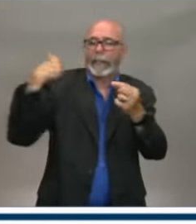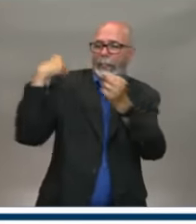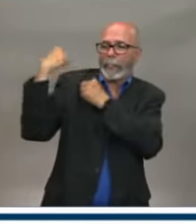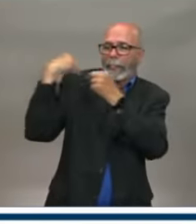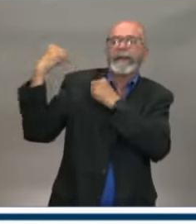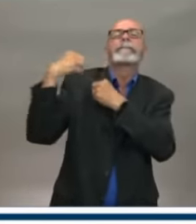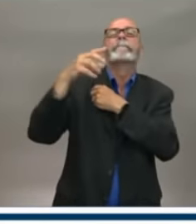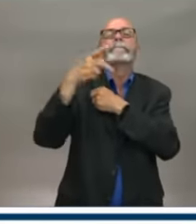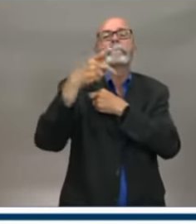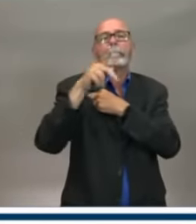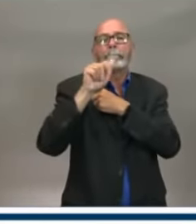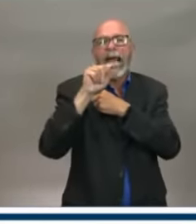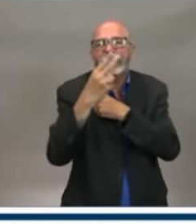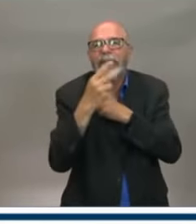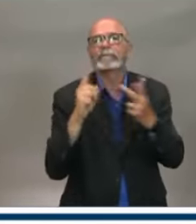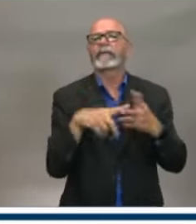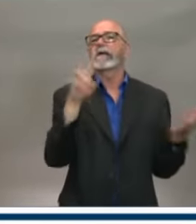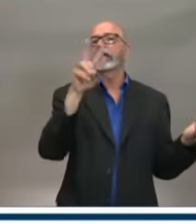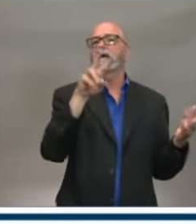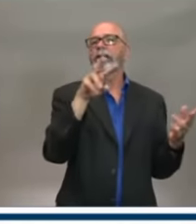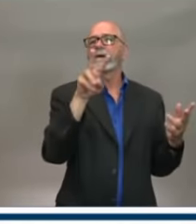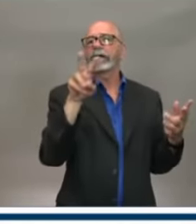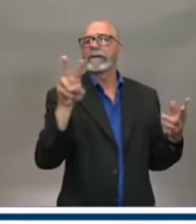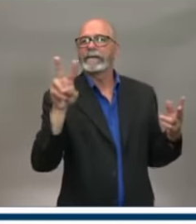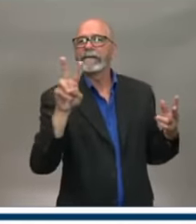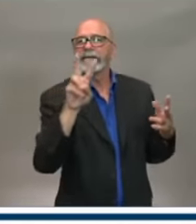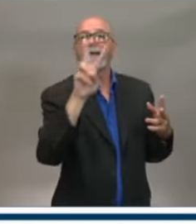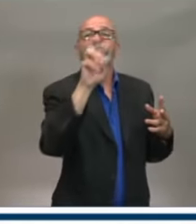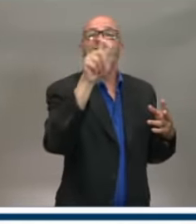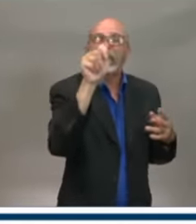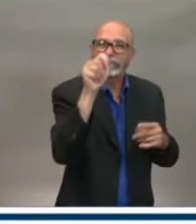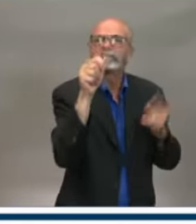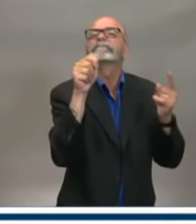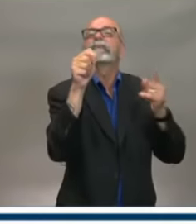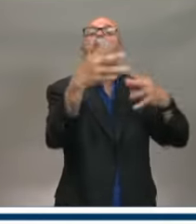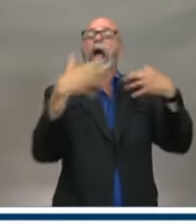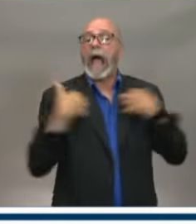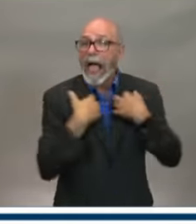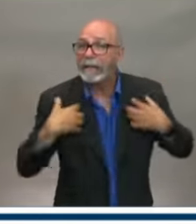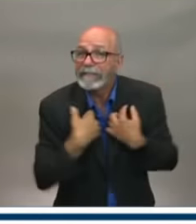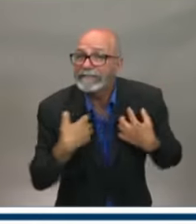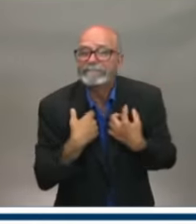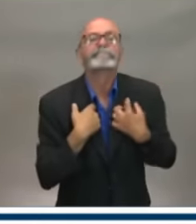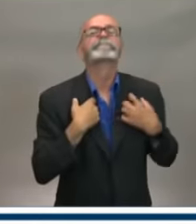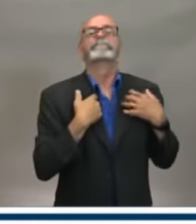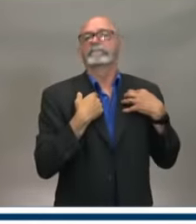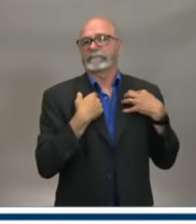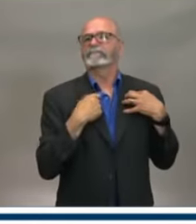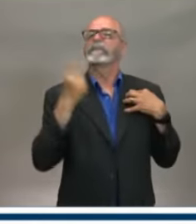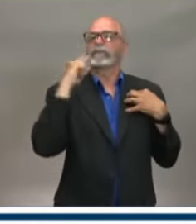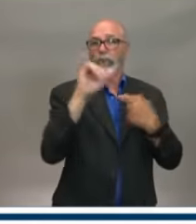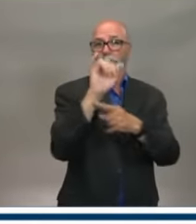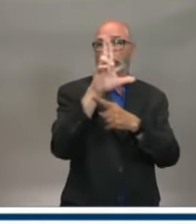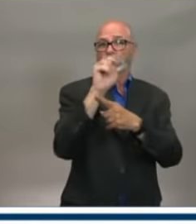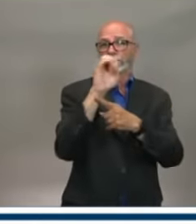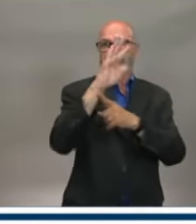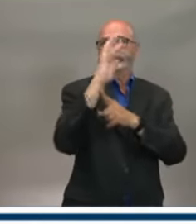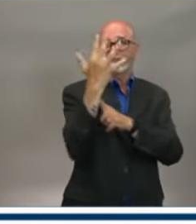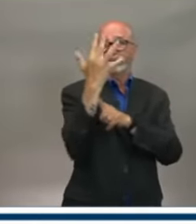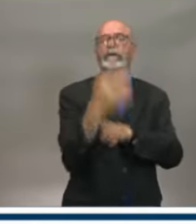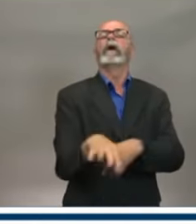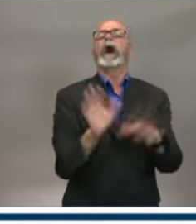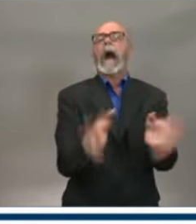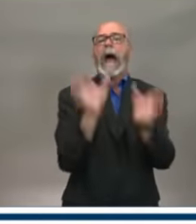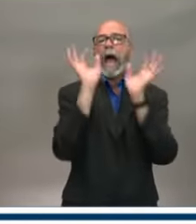We believe that we have found a balance between public safety and restarting our economy. We are still moving